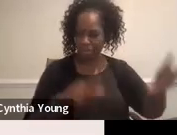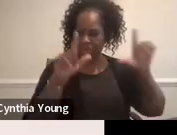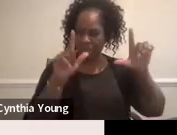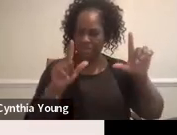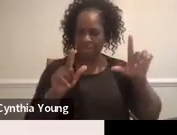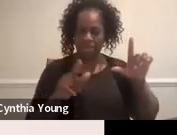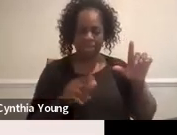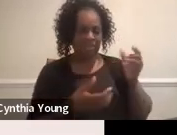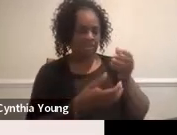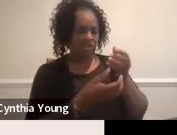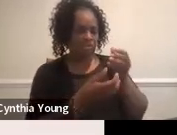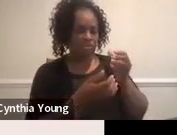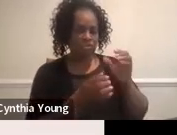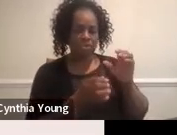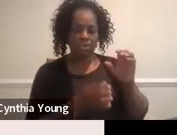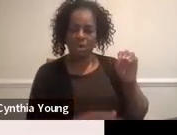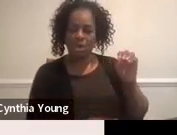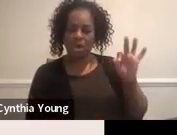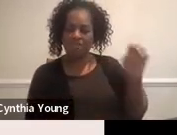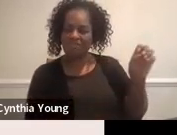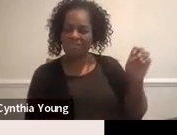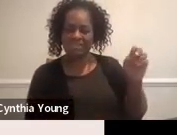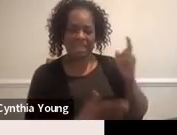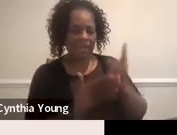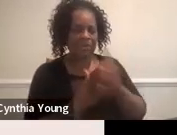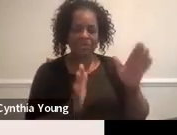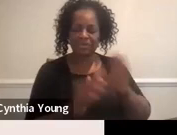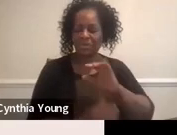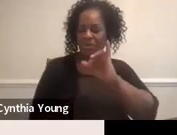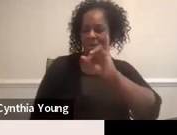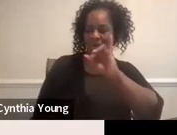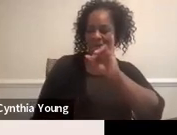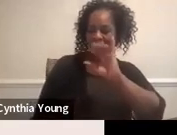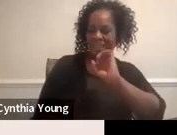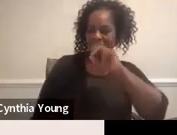go to office hour archives? No, go to, go to IEP.